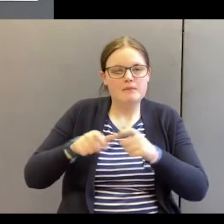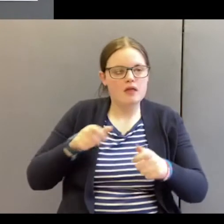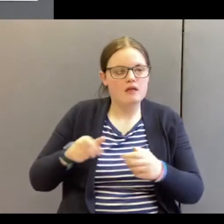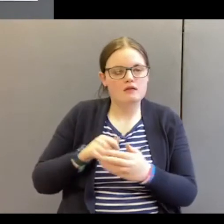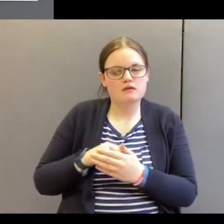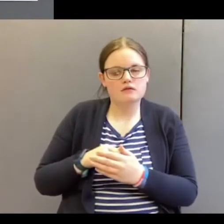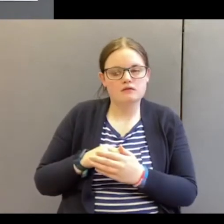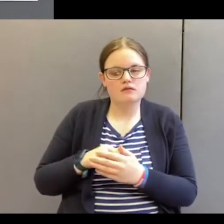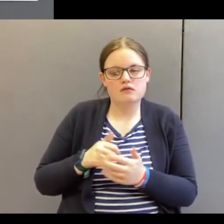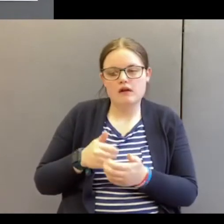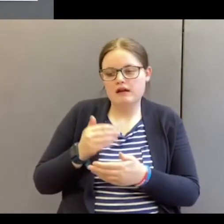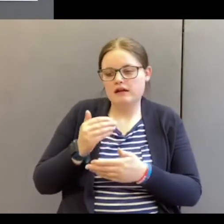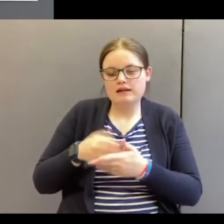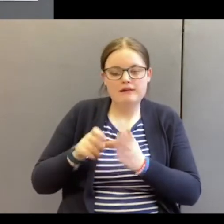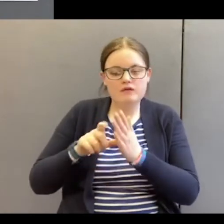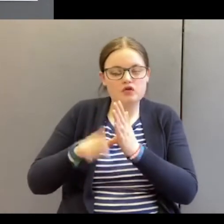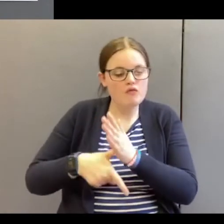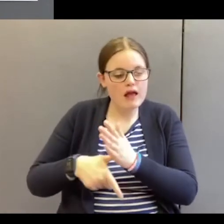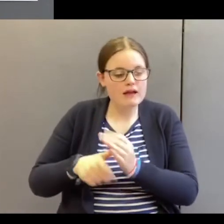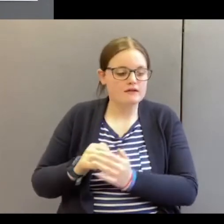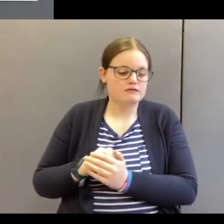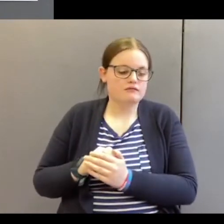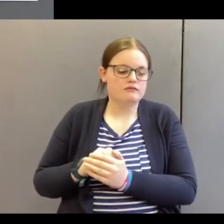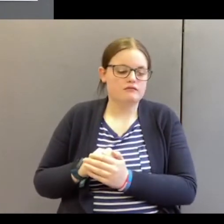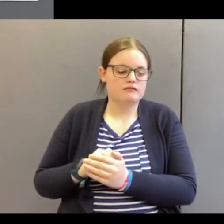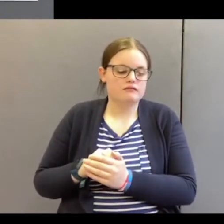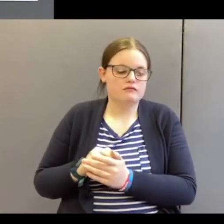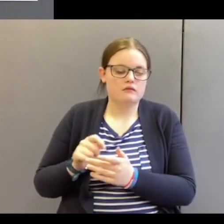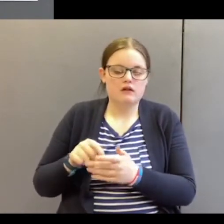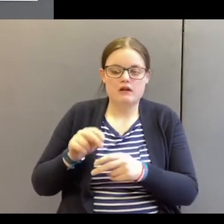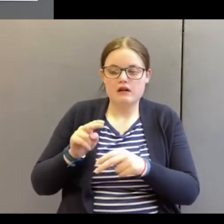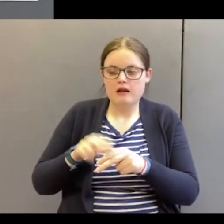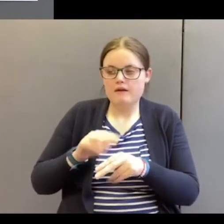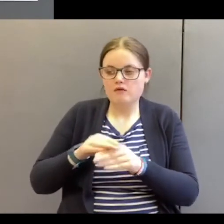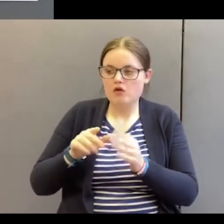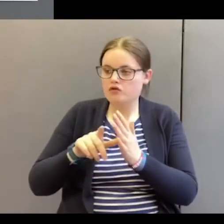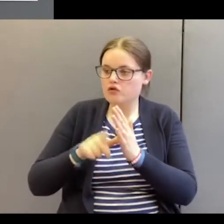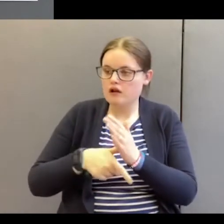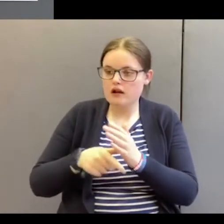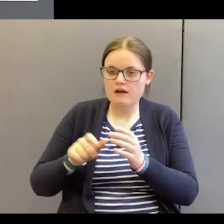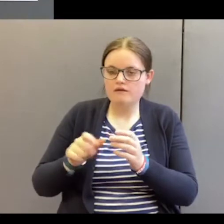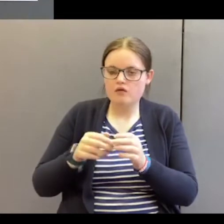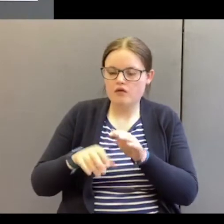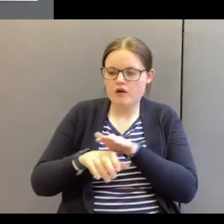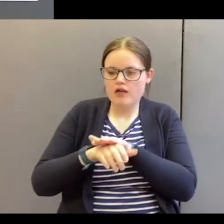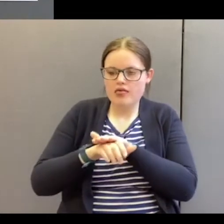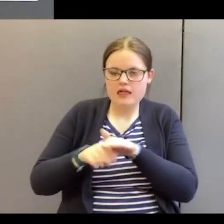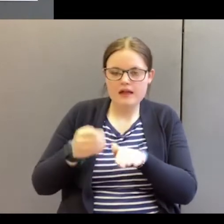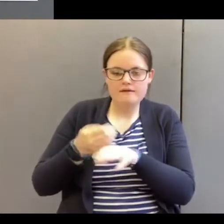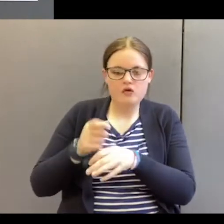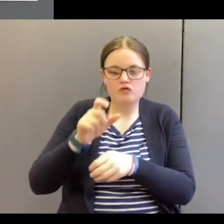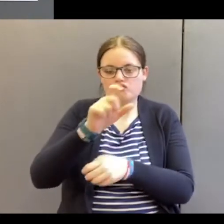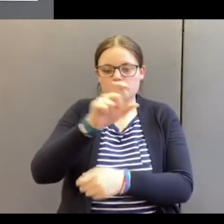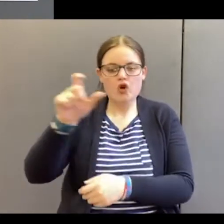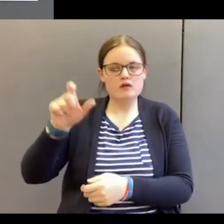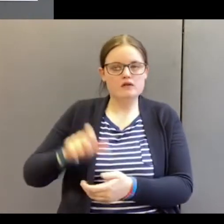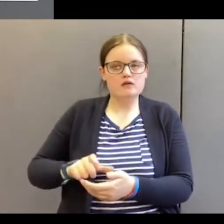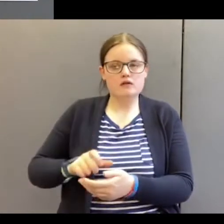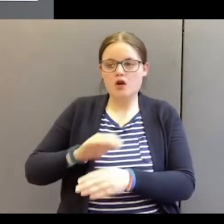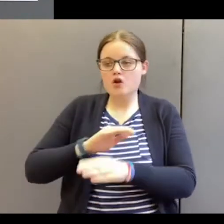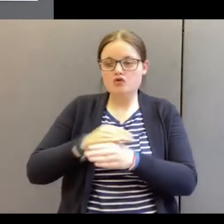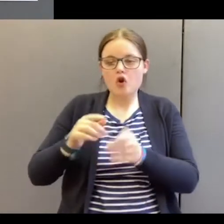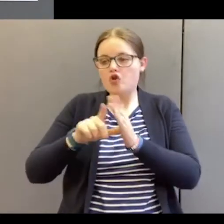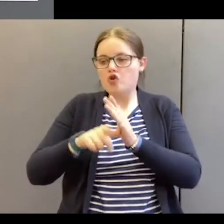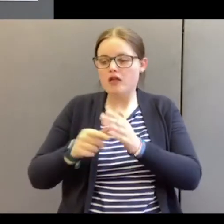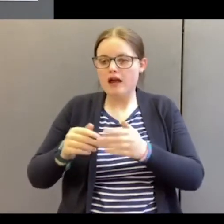well, it's never too late. If it was not too late for the thief on the cross, it's not too